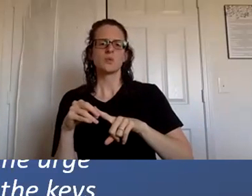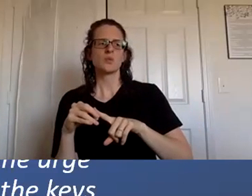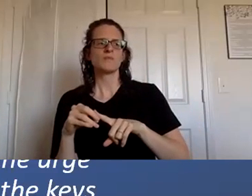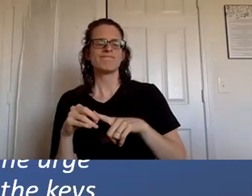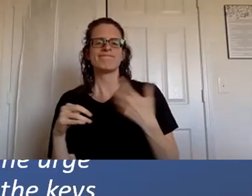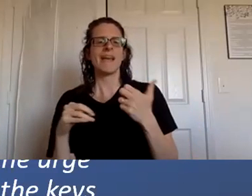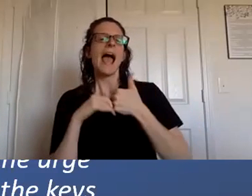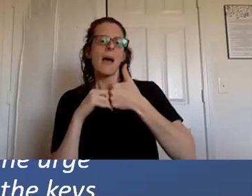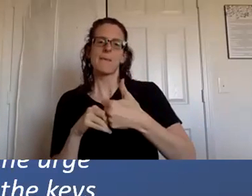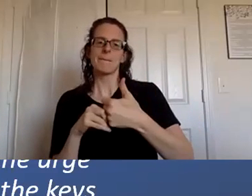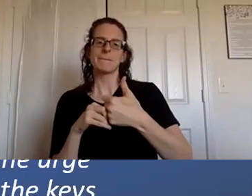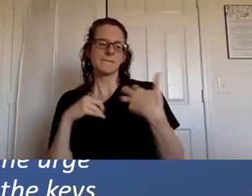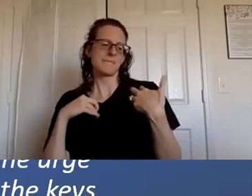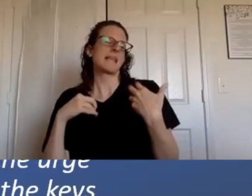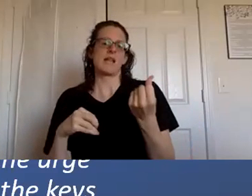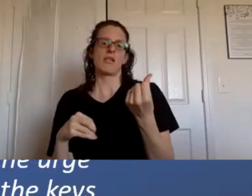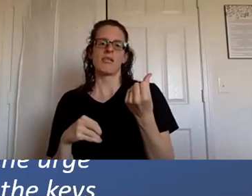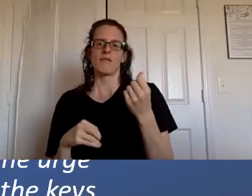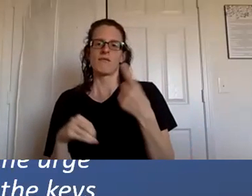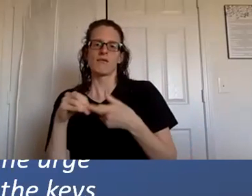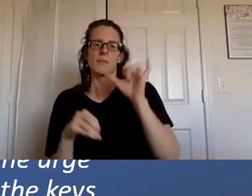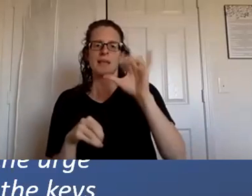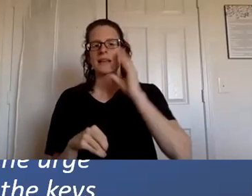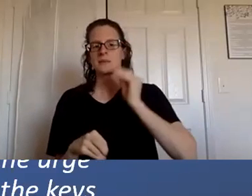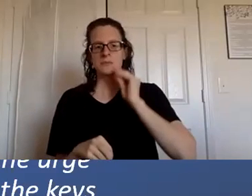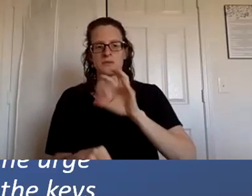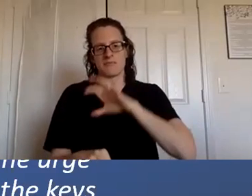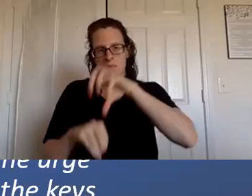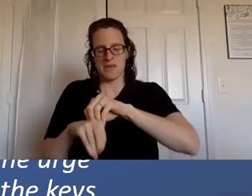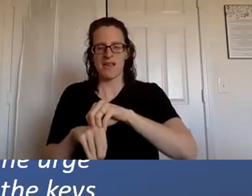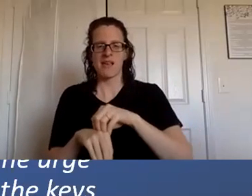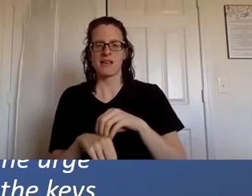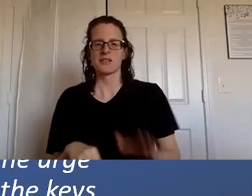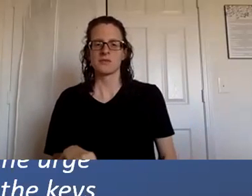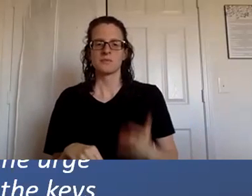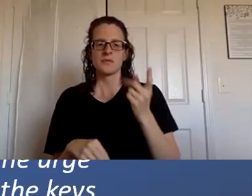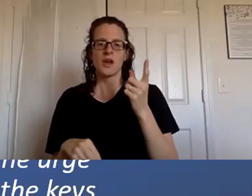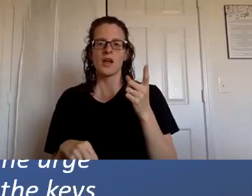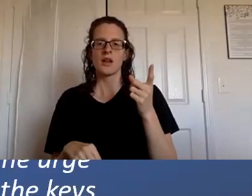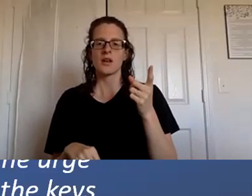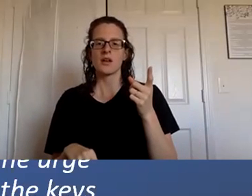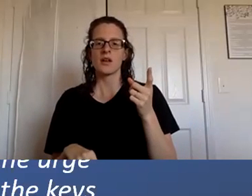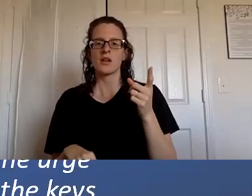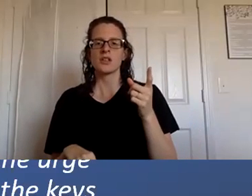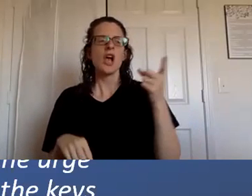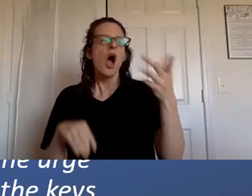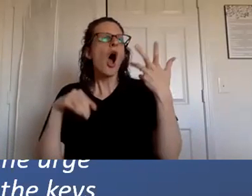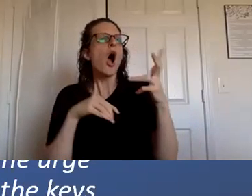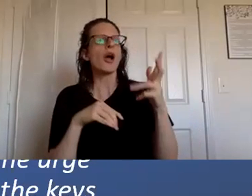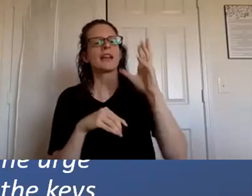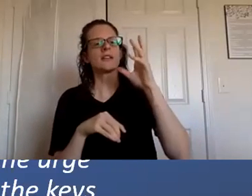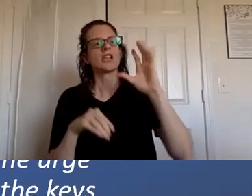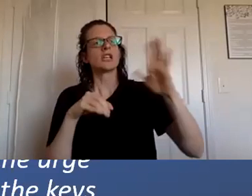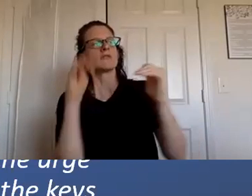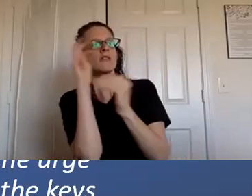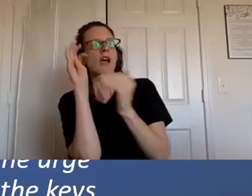to help her get better she had already done this stuff from the doctors it didn't work